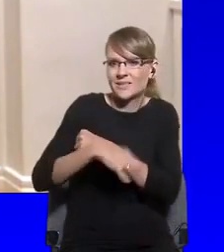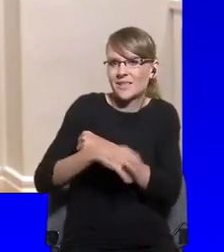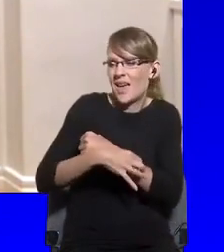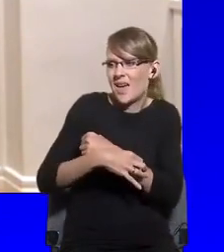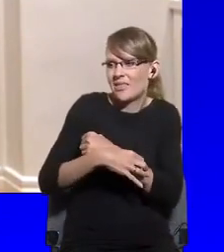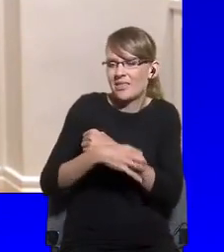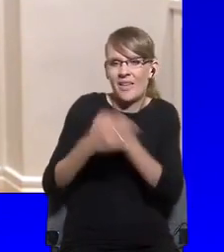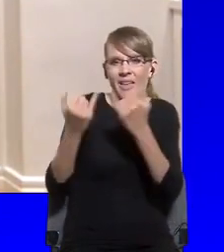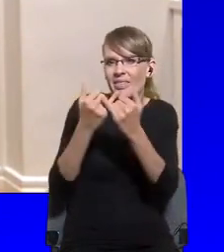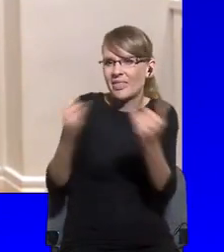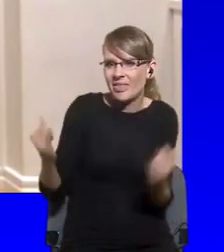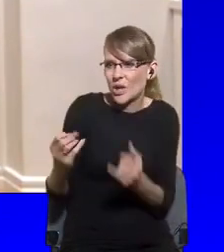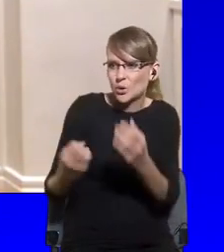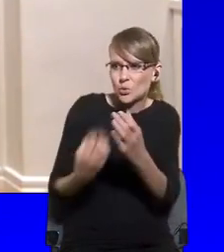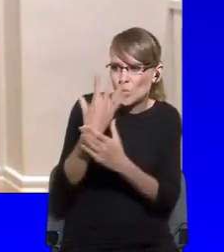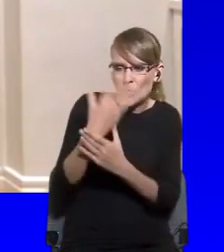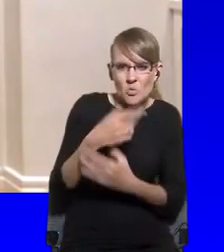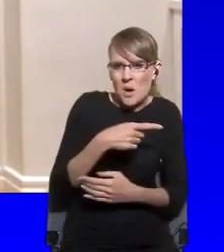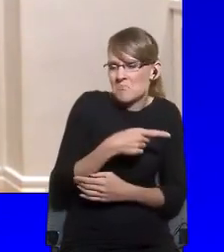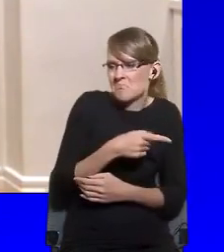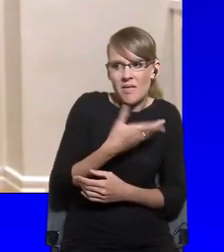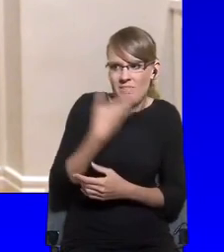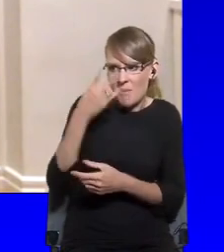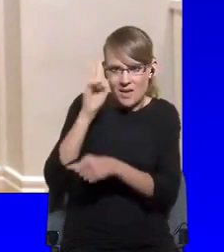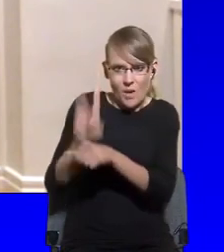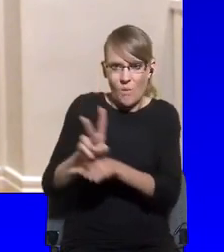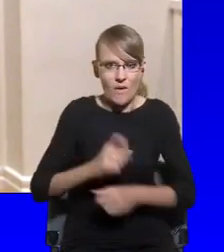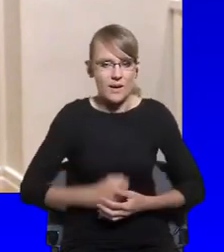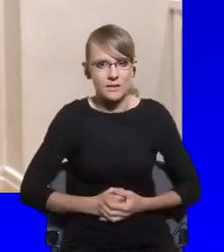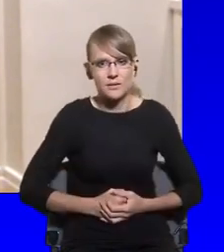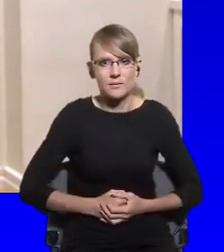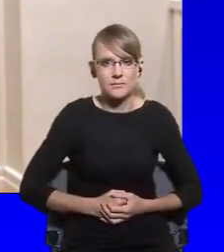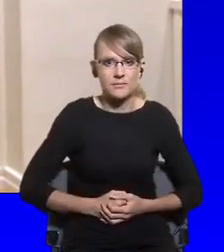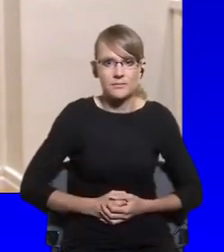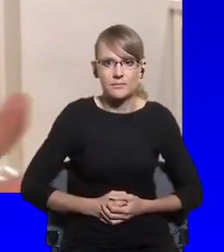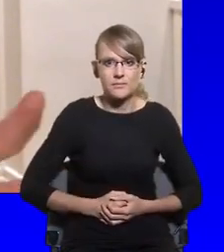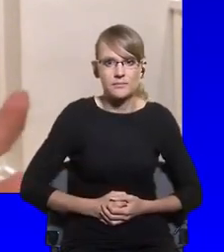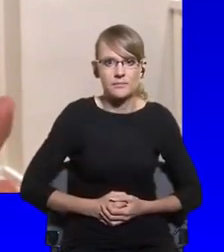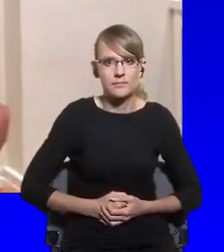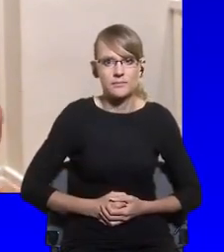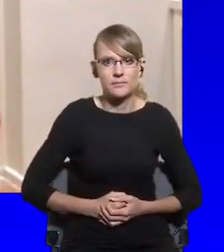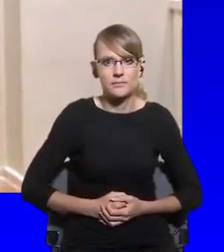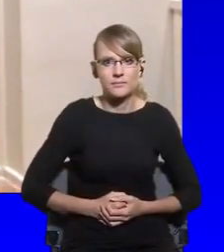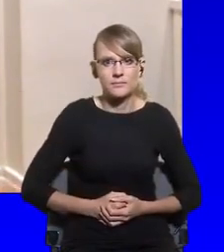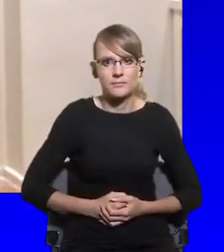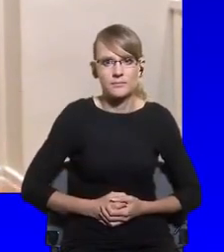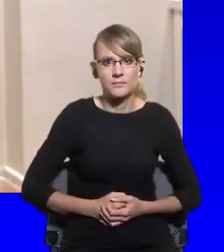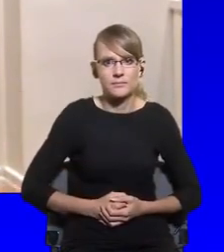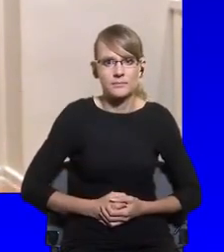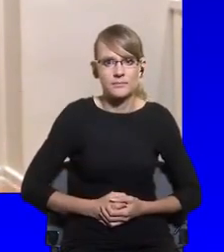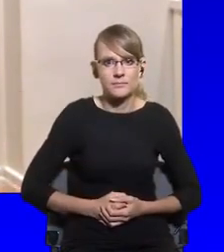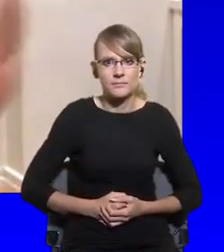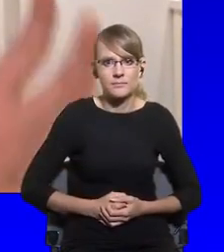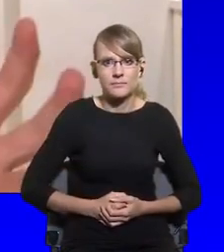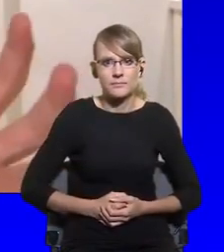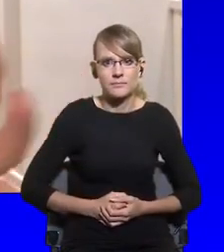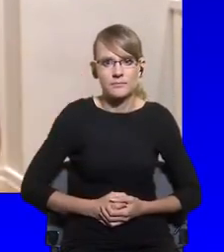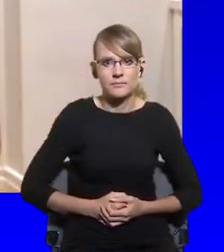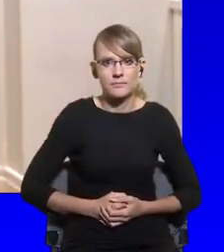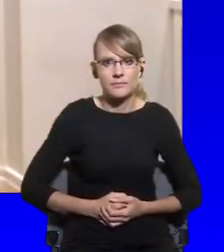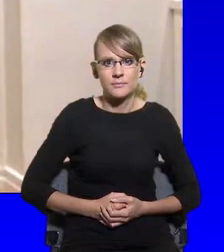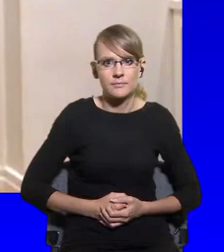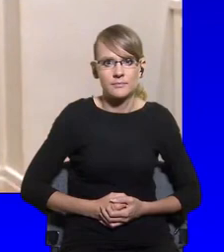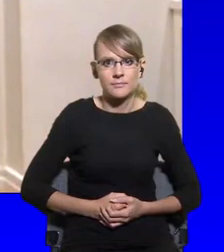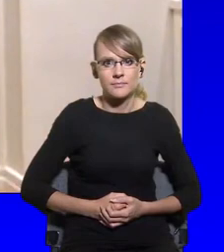governments, right? So it's sort of, and now we have on the one hand, and in most